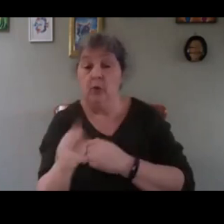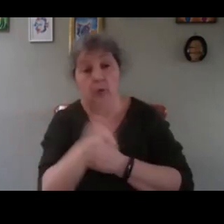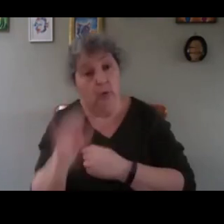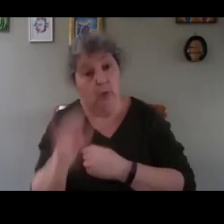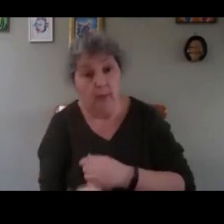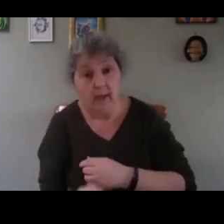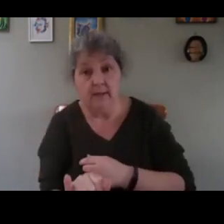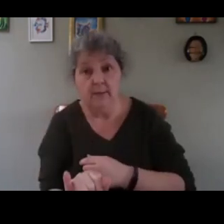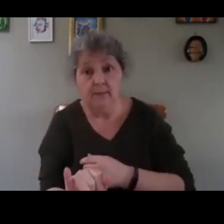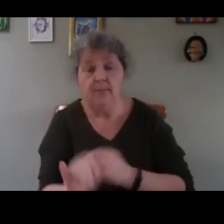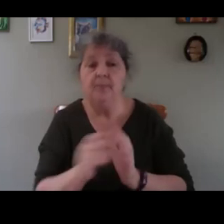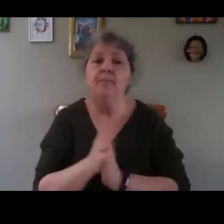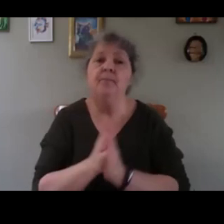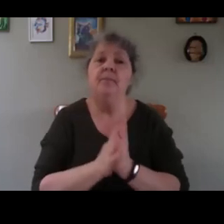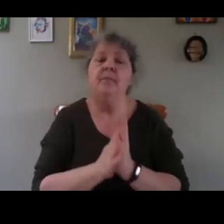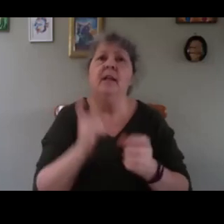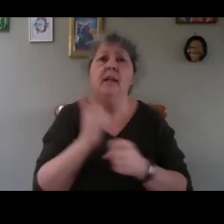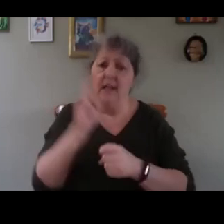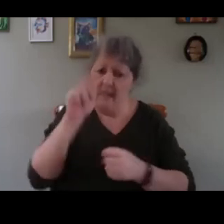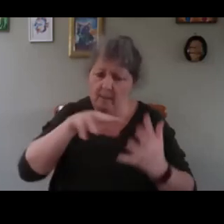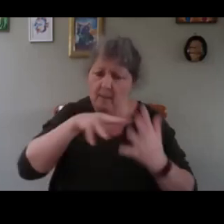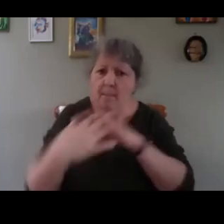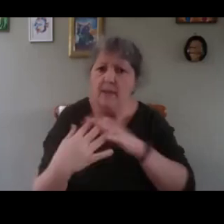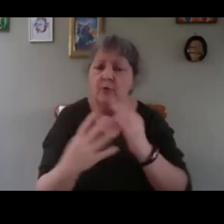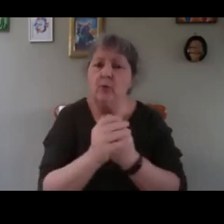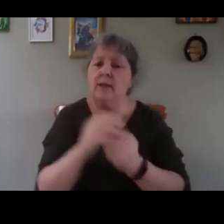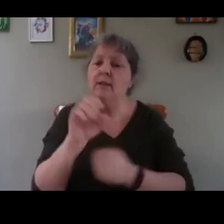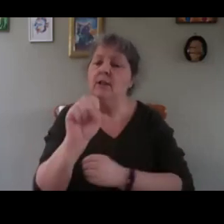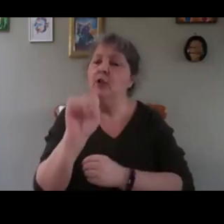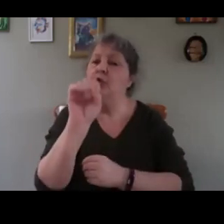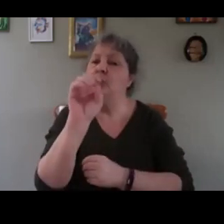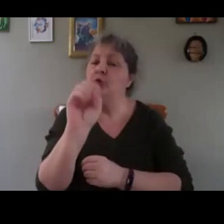know, so, then it can be mixed with soil or whatever.